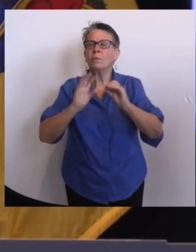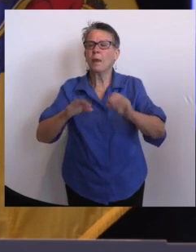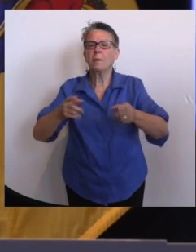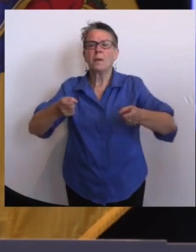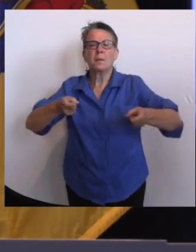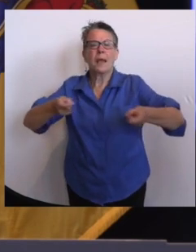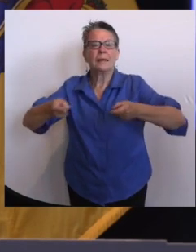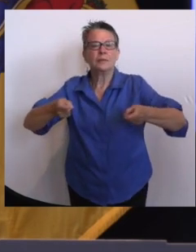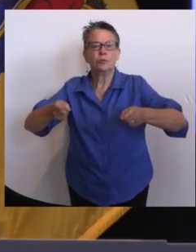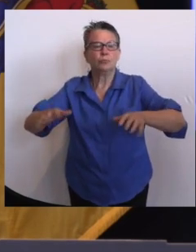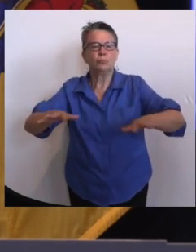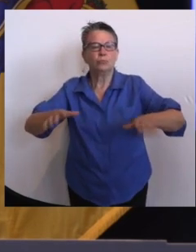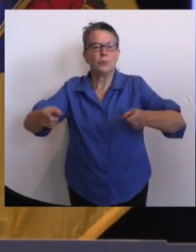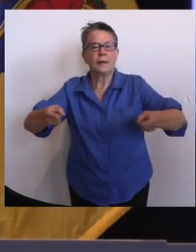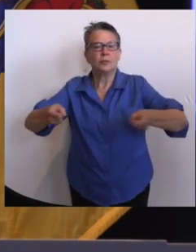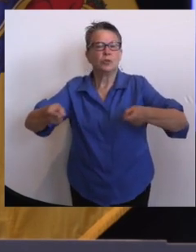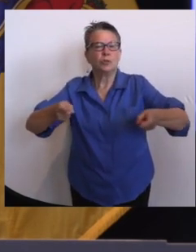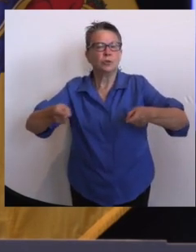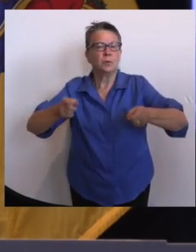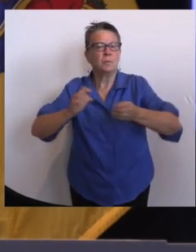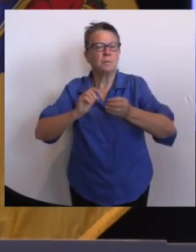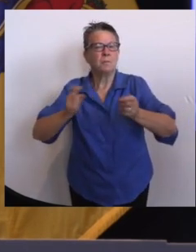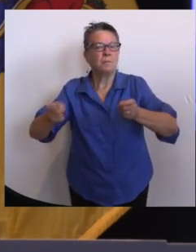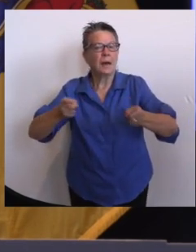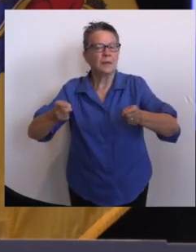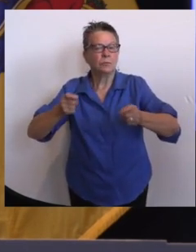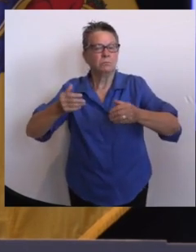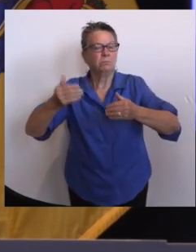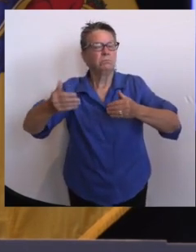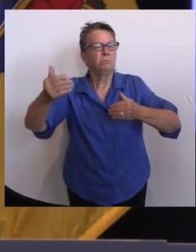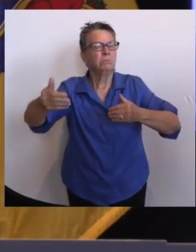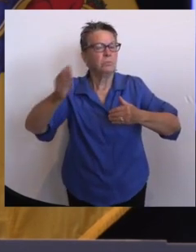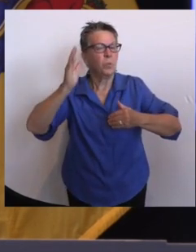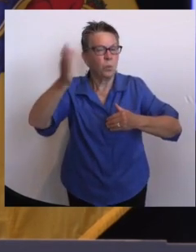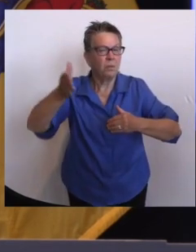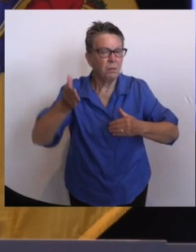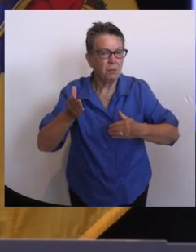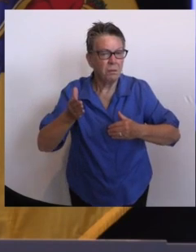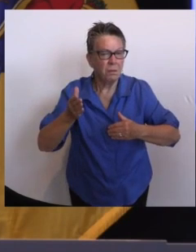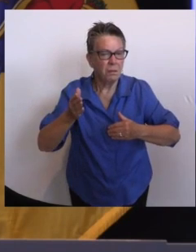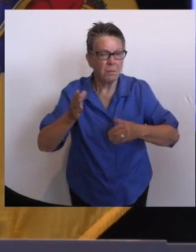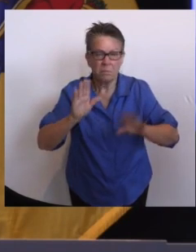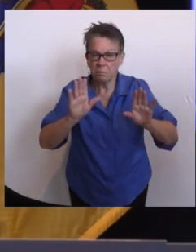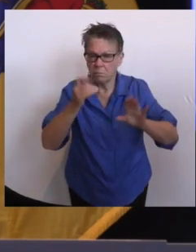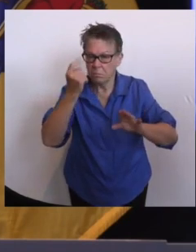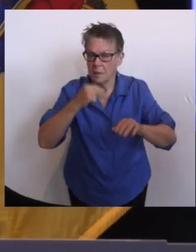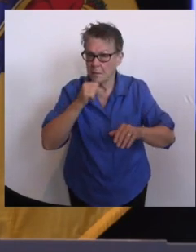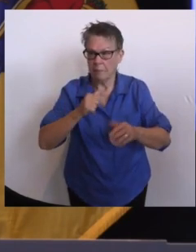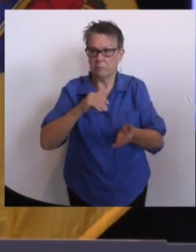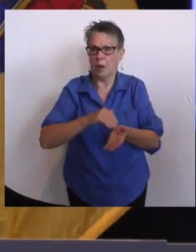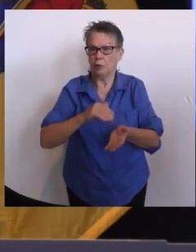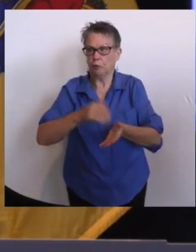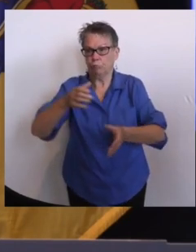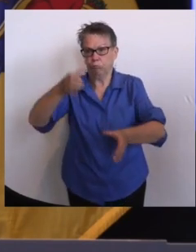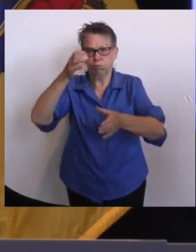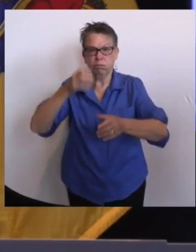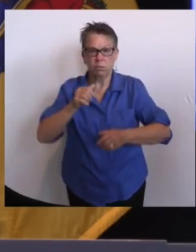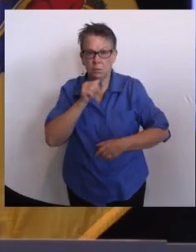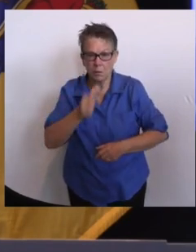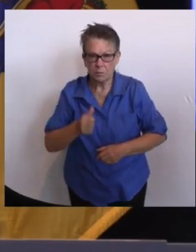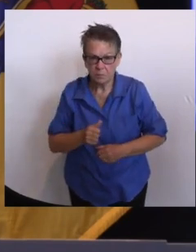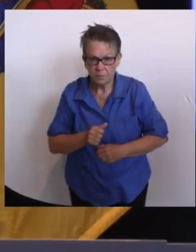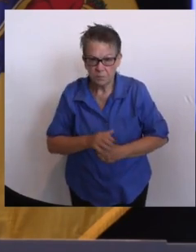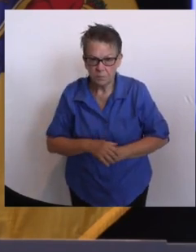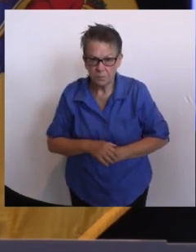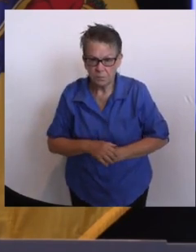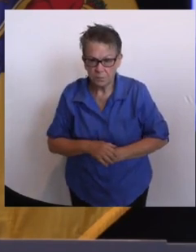this as accurately as possible. We believe that the 30th fatality has taken the missing list to